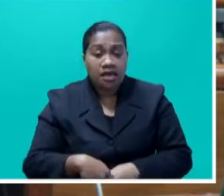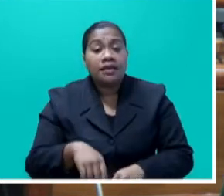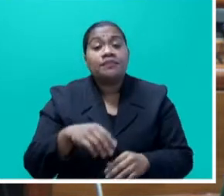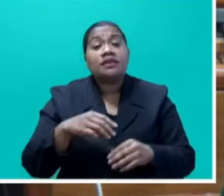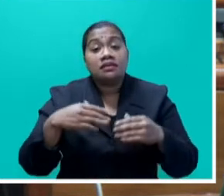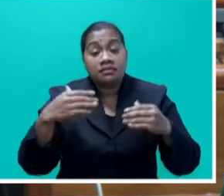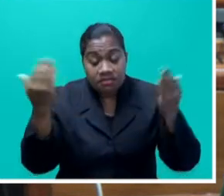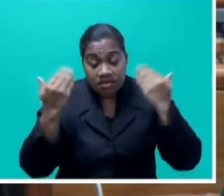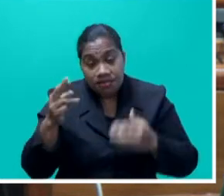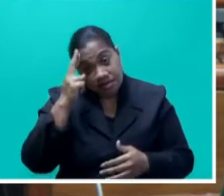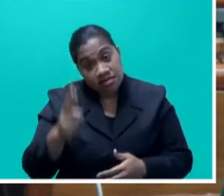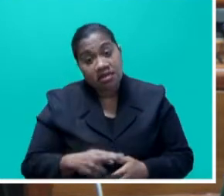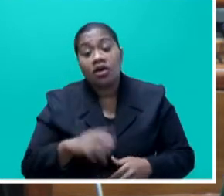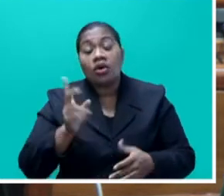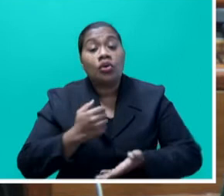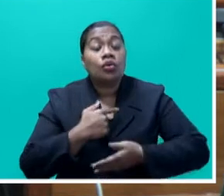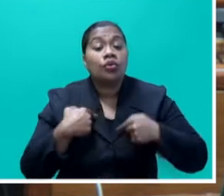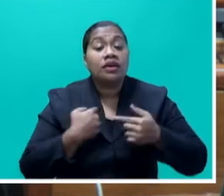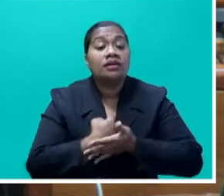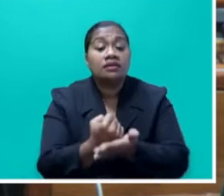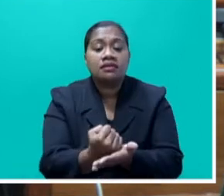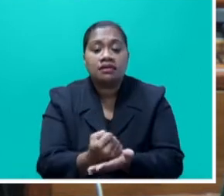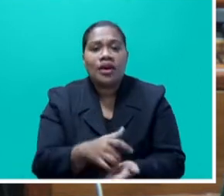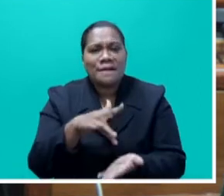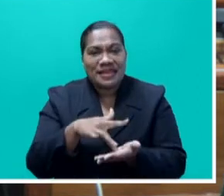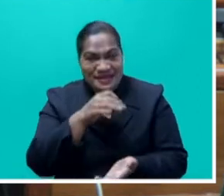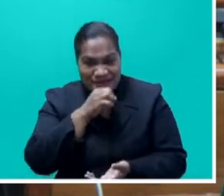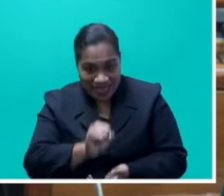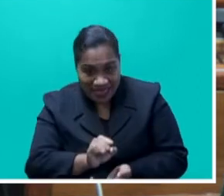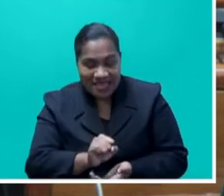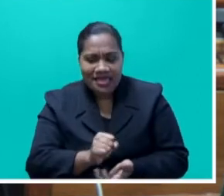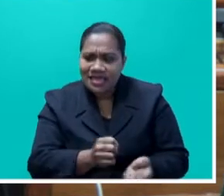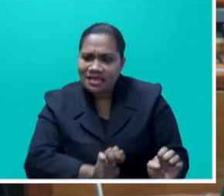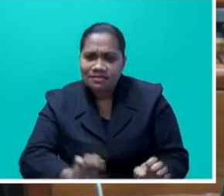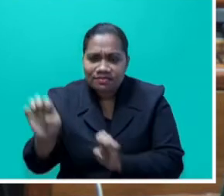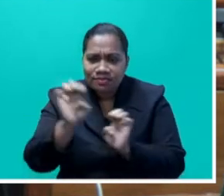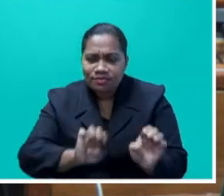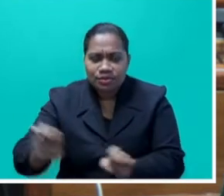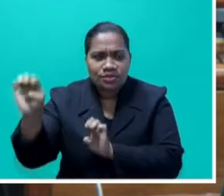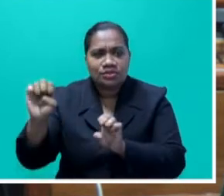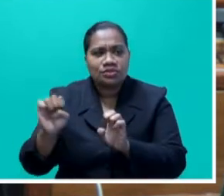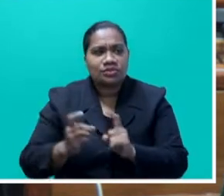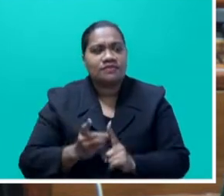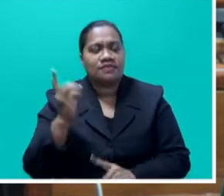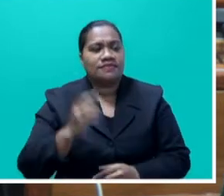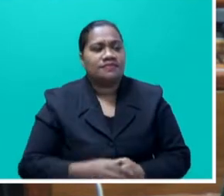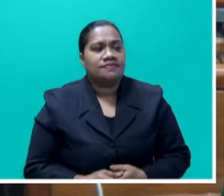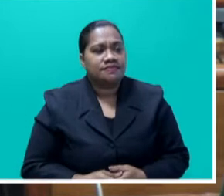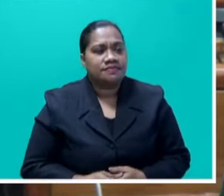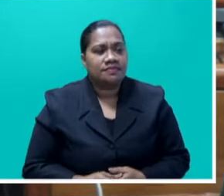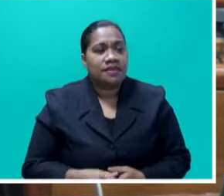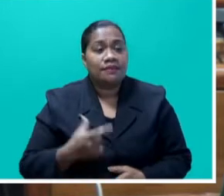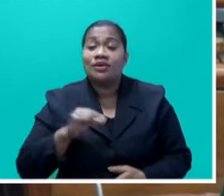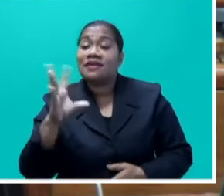what we are doing is, we are assisting the middlemen and exporters to develop their coal storage facility with one, two, three basis because they collect